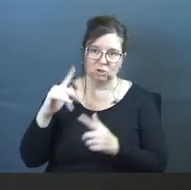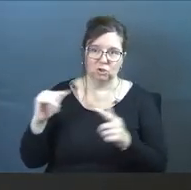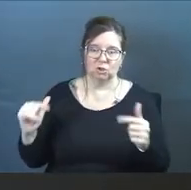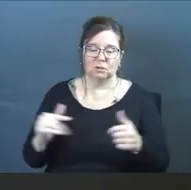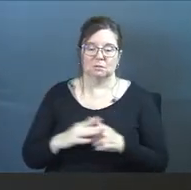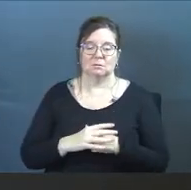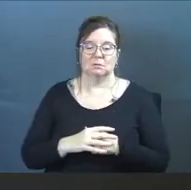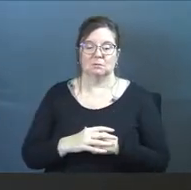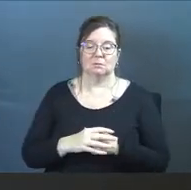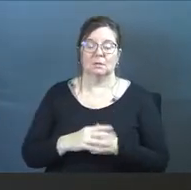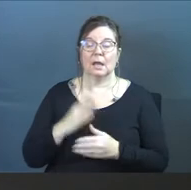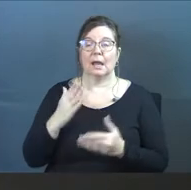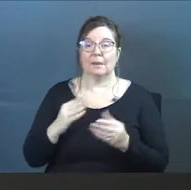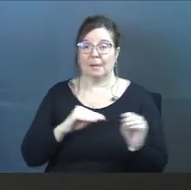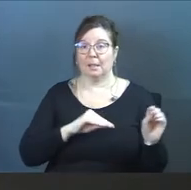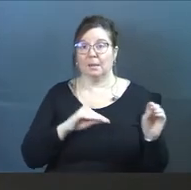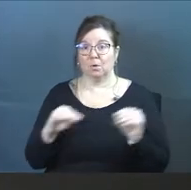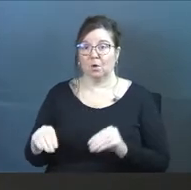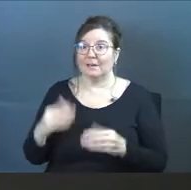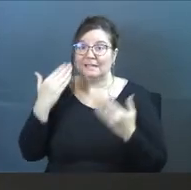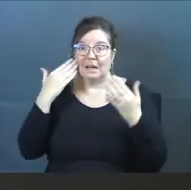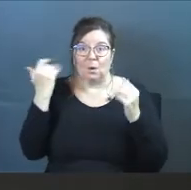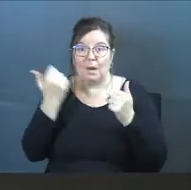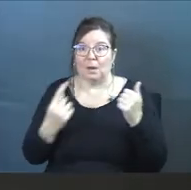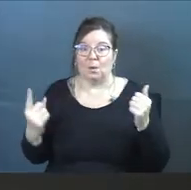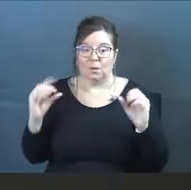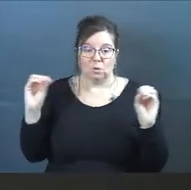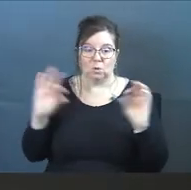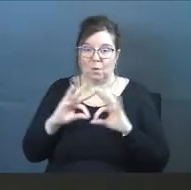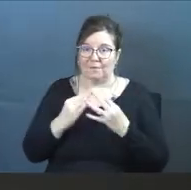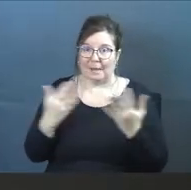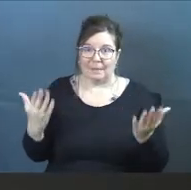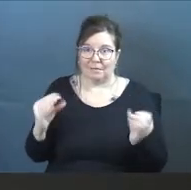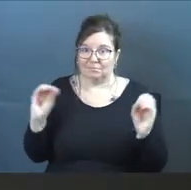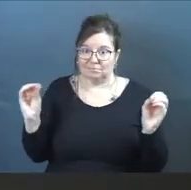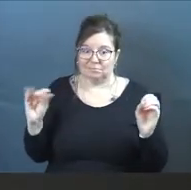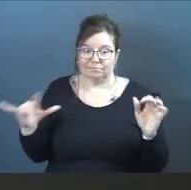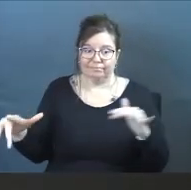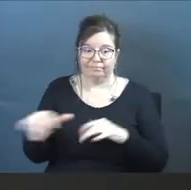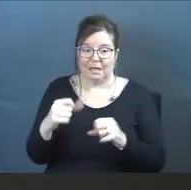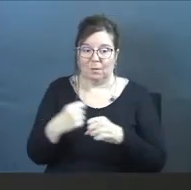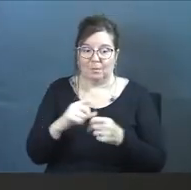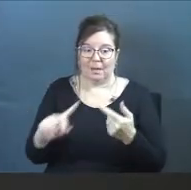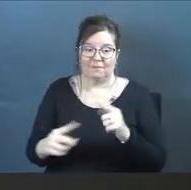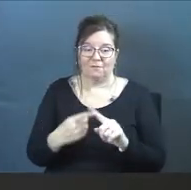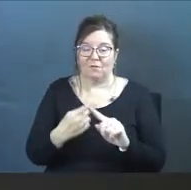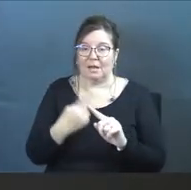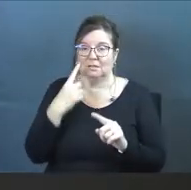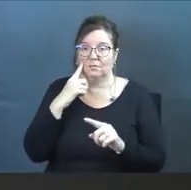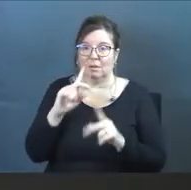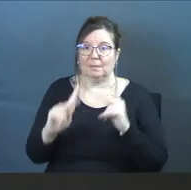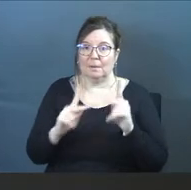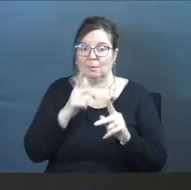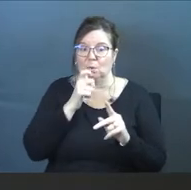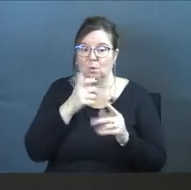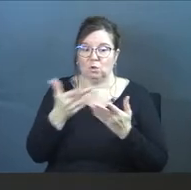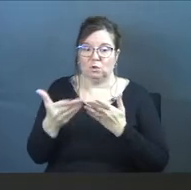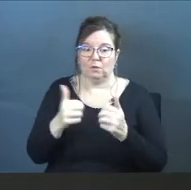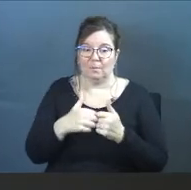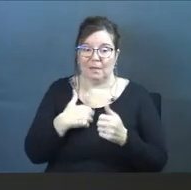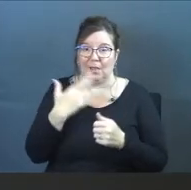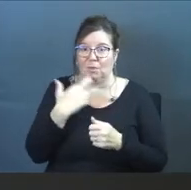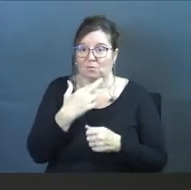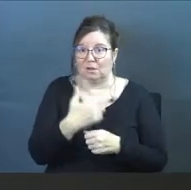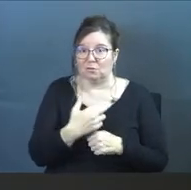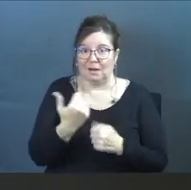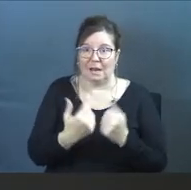and made the move. Did not know anybody. There was no family out here. Like literally, I was making friends with just the people who were serving me at the